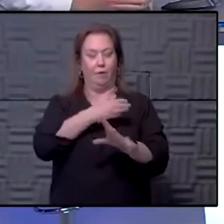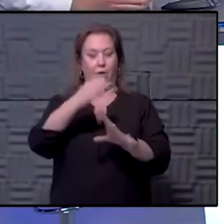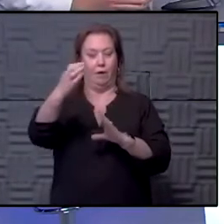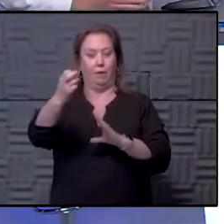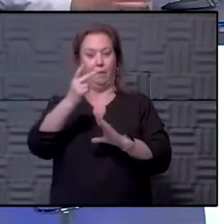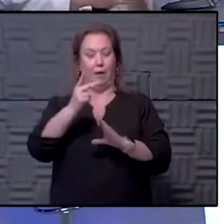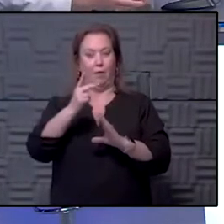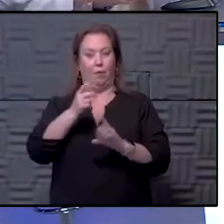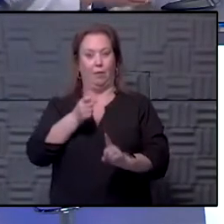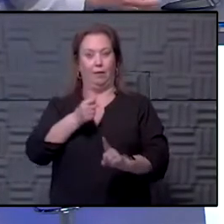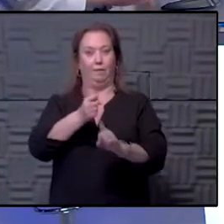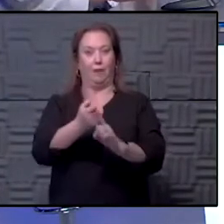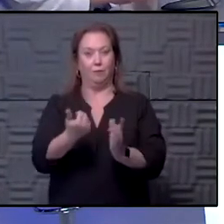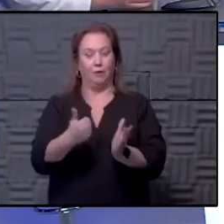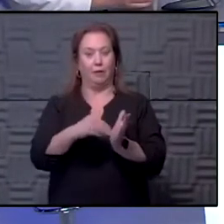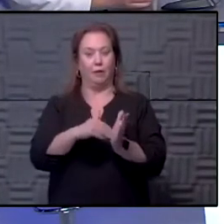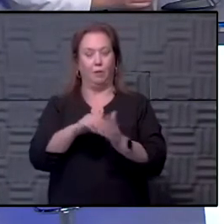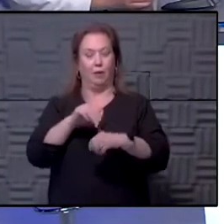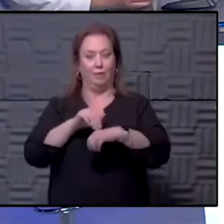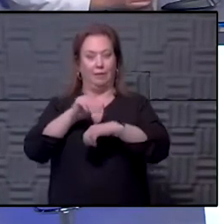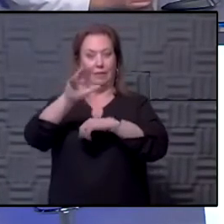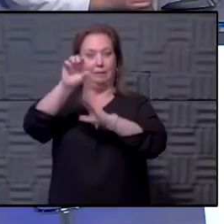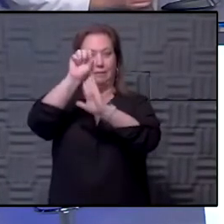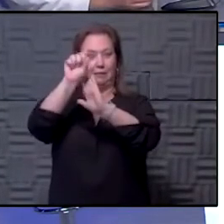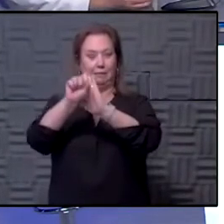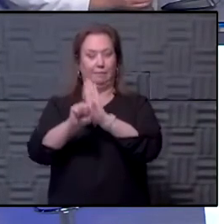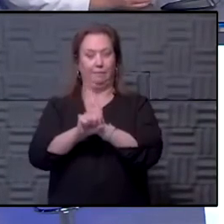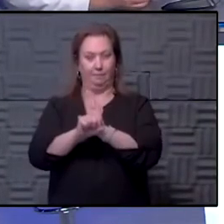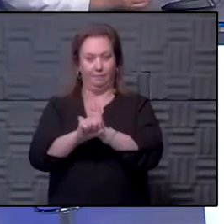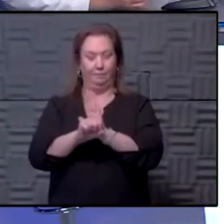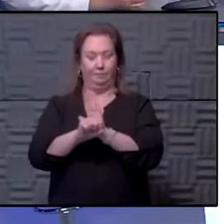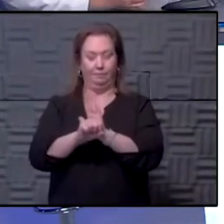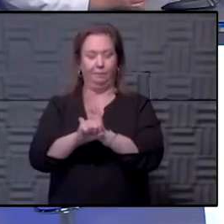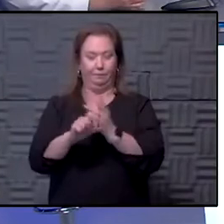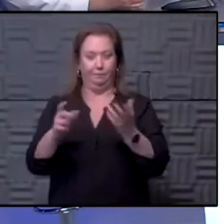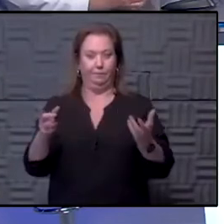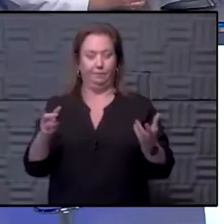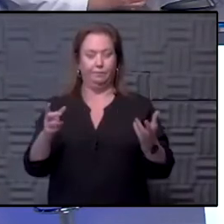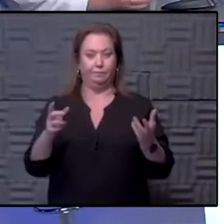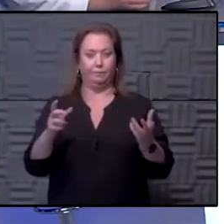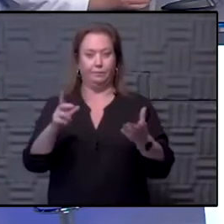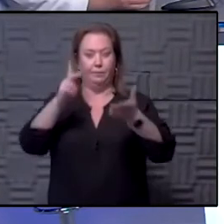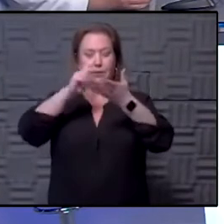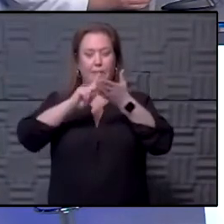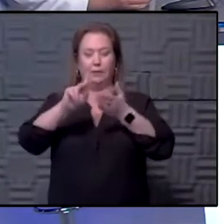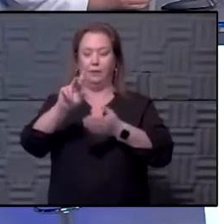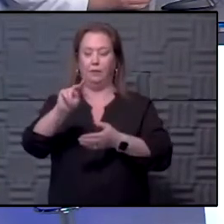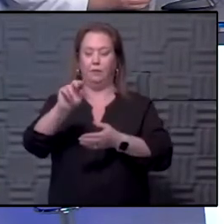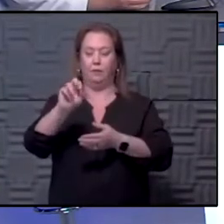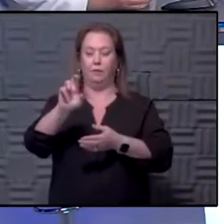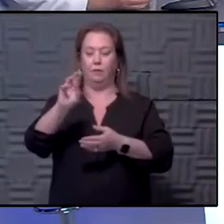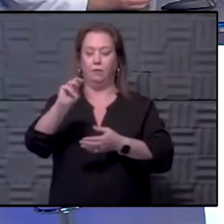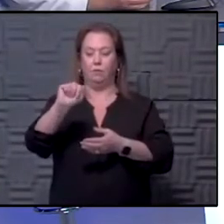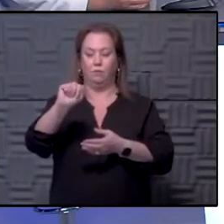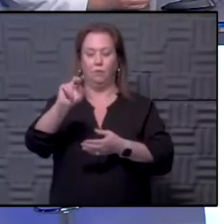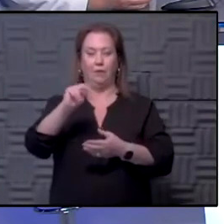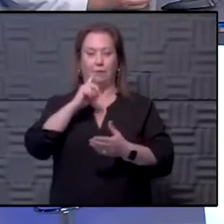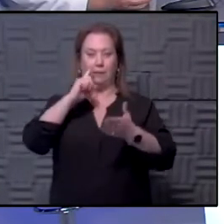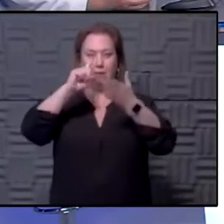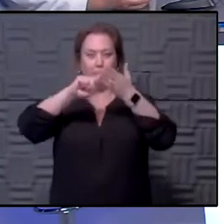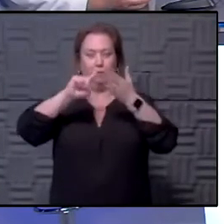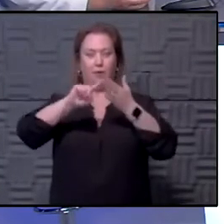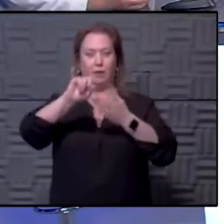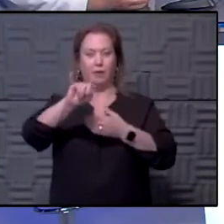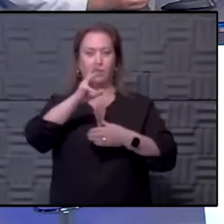back in with a reinfection. We have that ability to send to the state. But just as you said, and Secretary Norman has said, they're looking for wastewater. and we look.